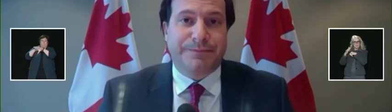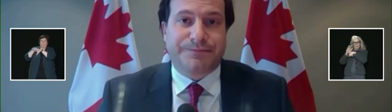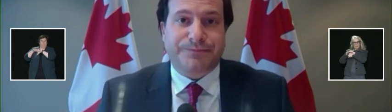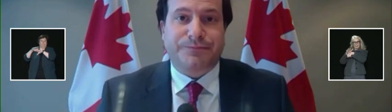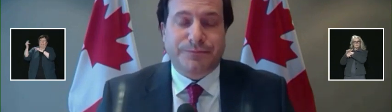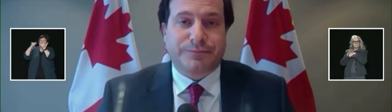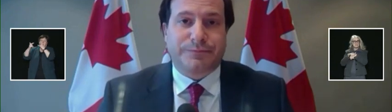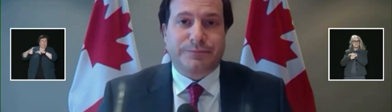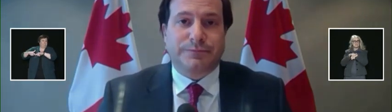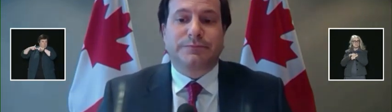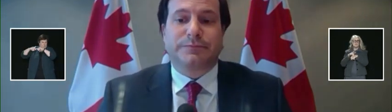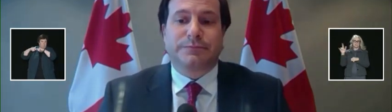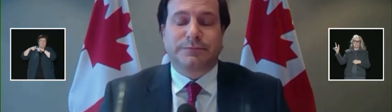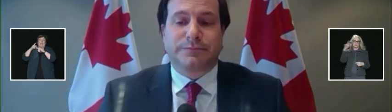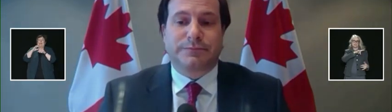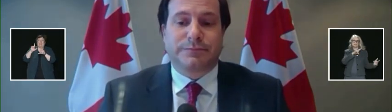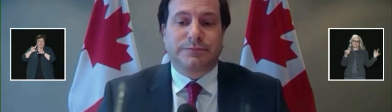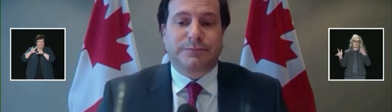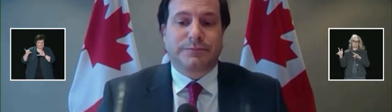top priority.